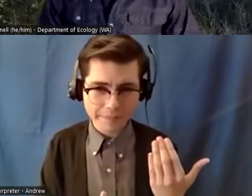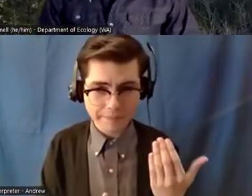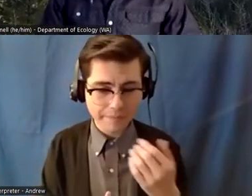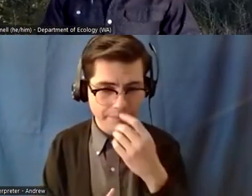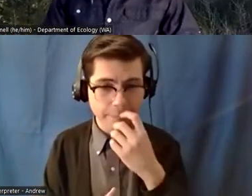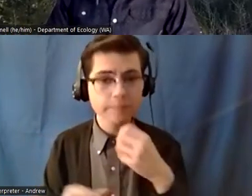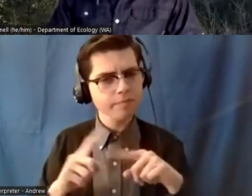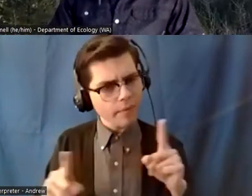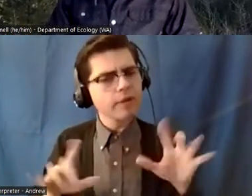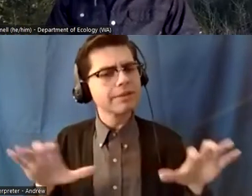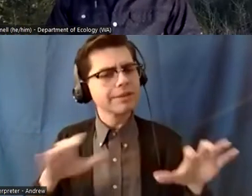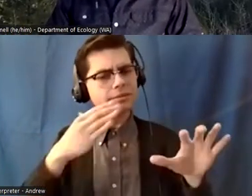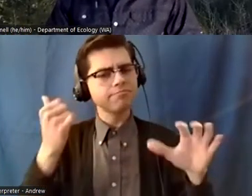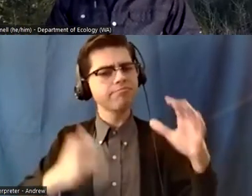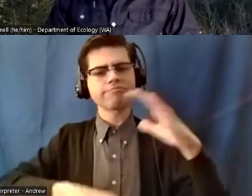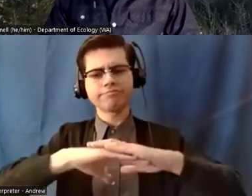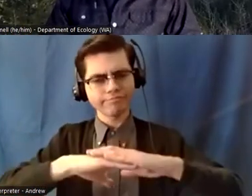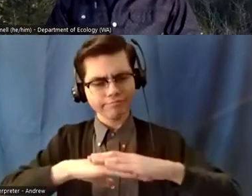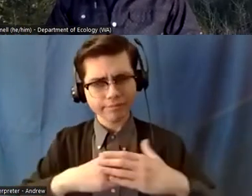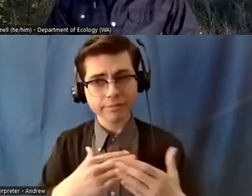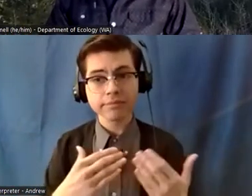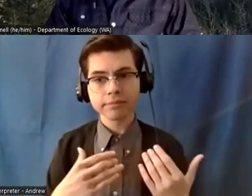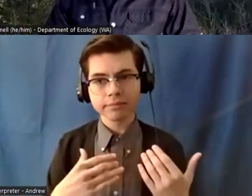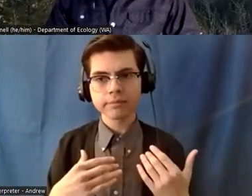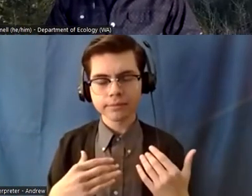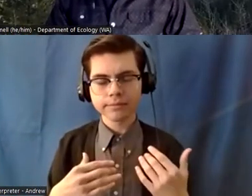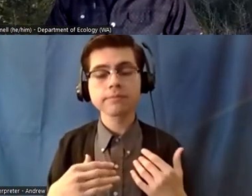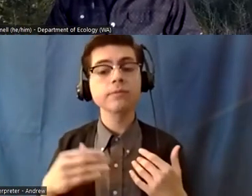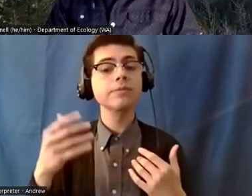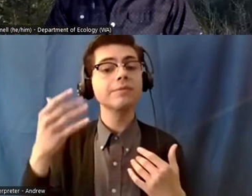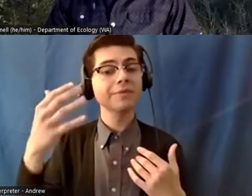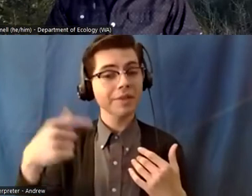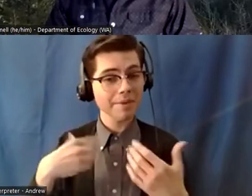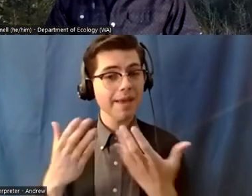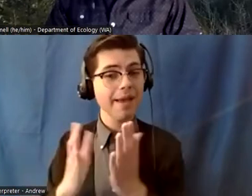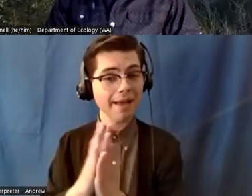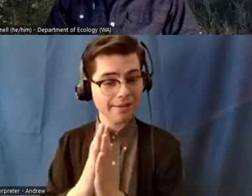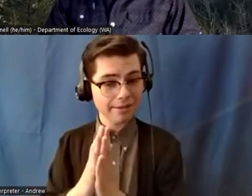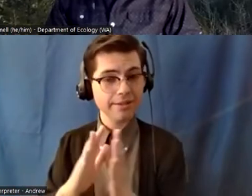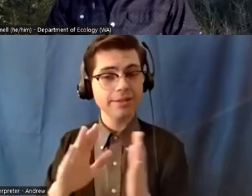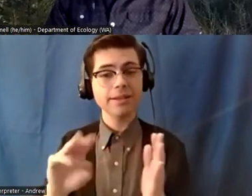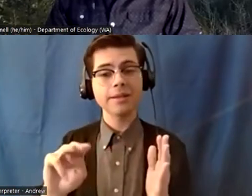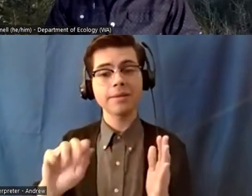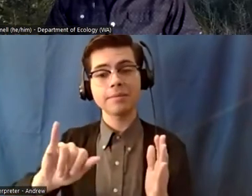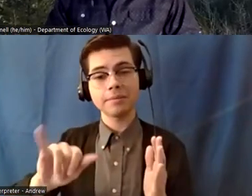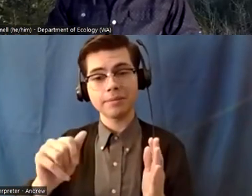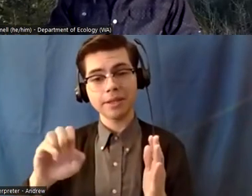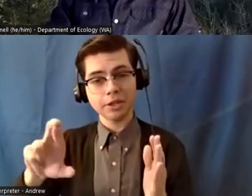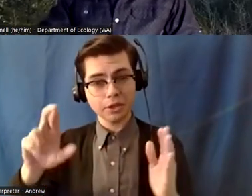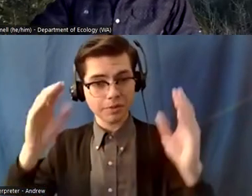program then i asked my major professor for my phd i need to find hire somebody that can help me find nest quickly